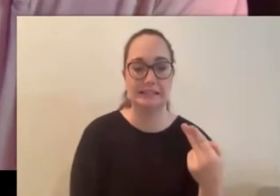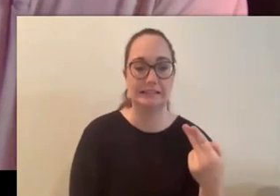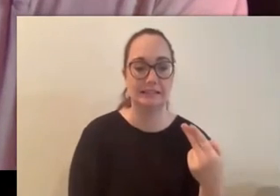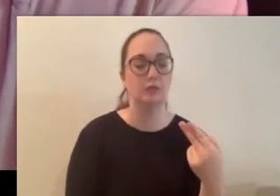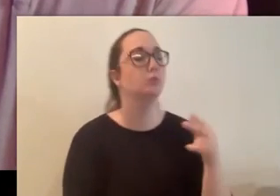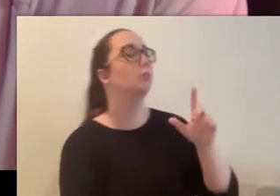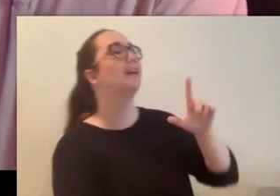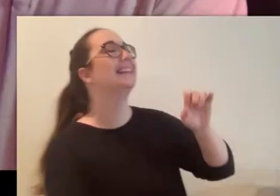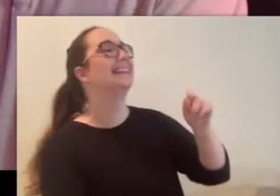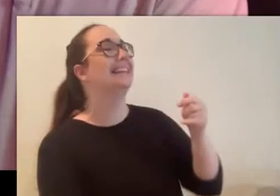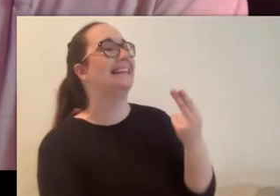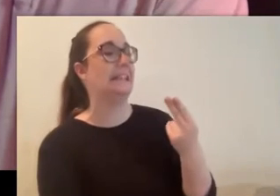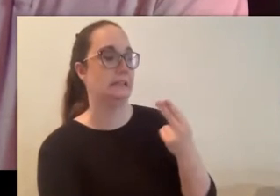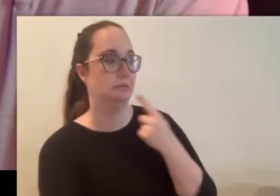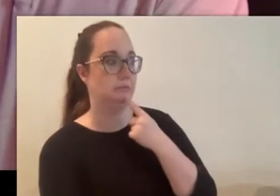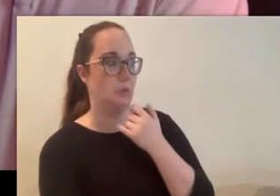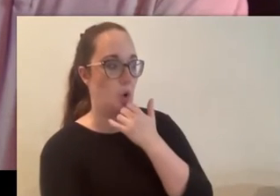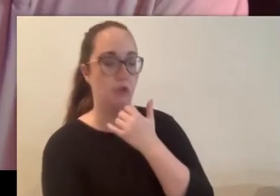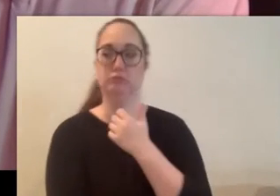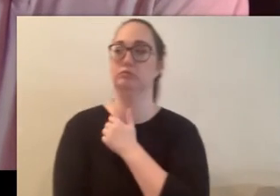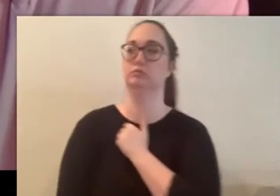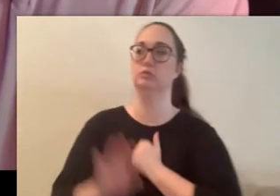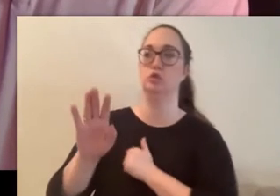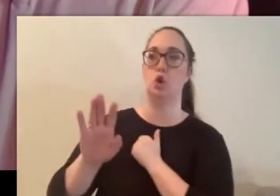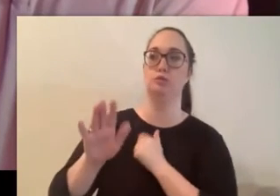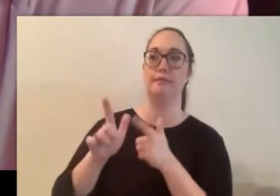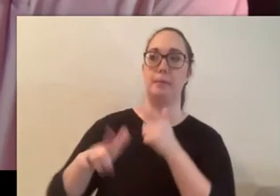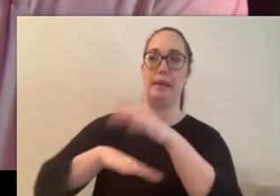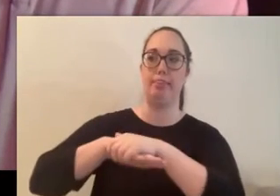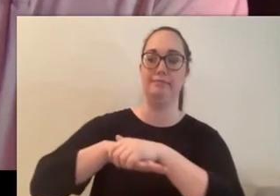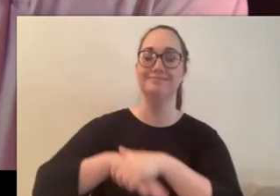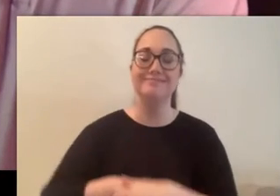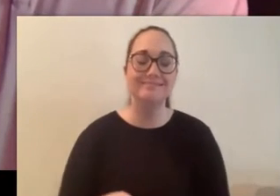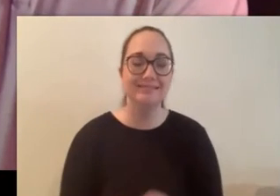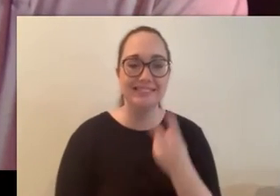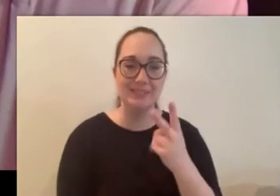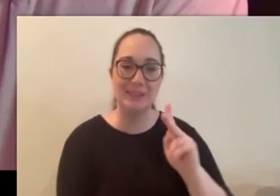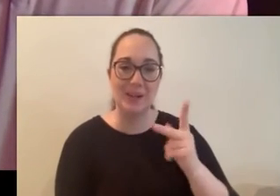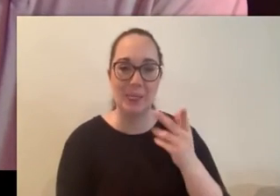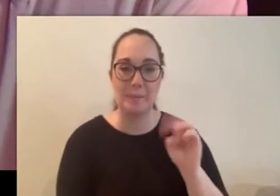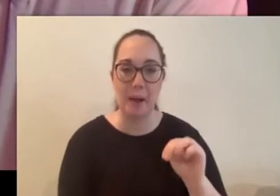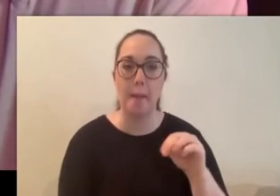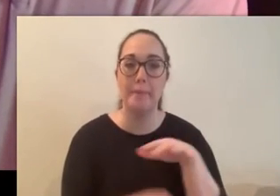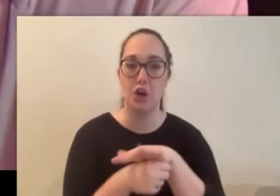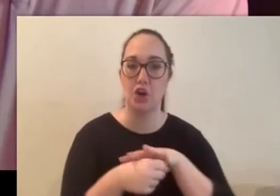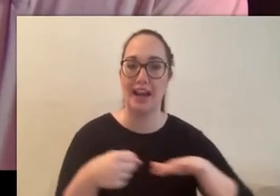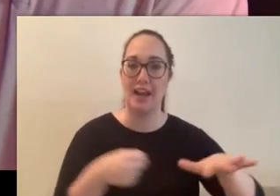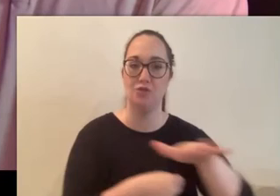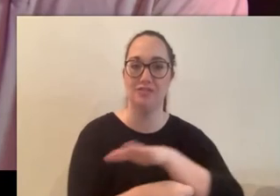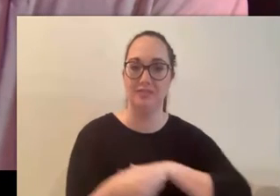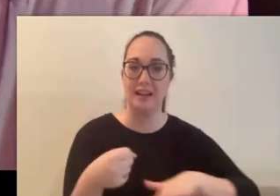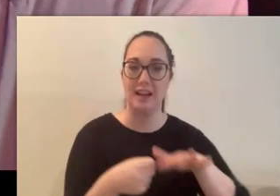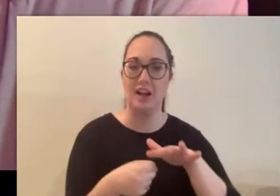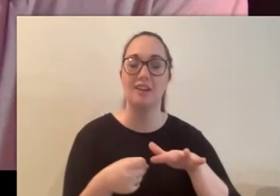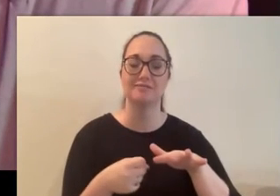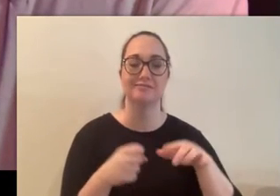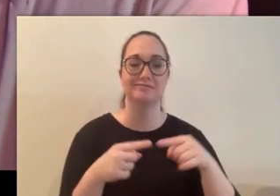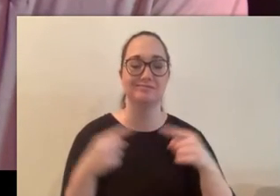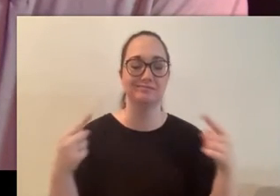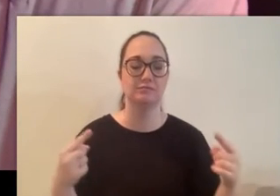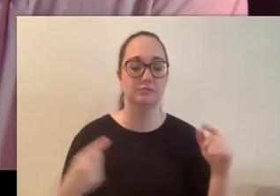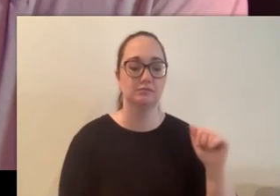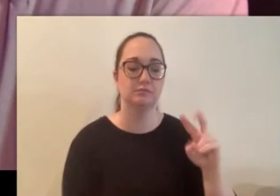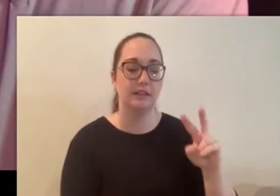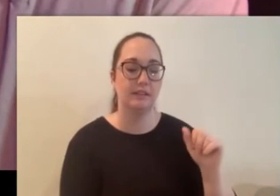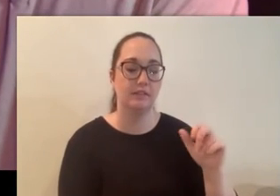square kilometer a two square kilometer area area of woodland on the southwest side of avalon gorge close